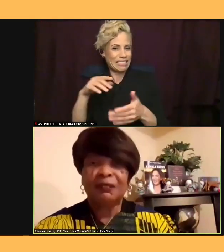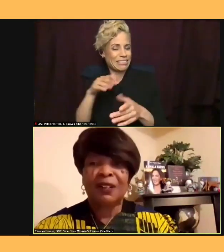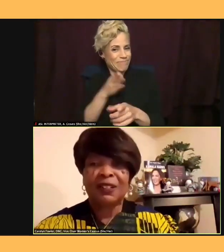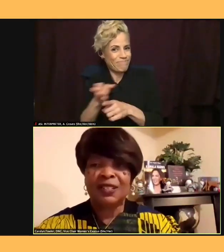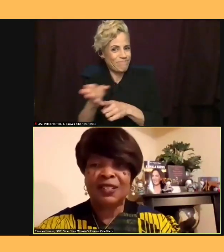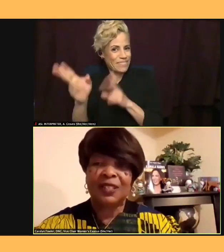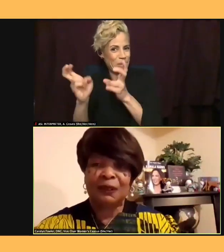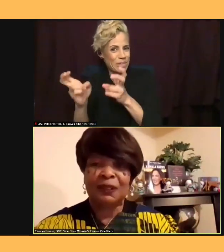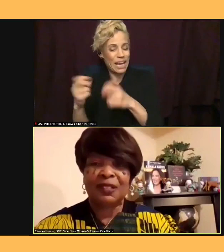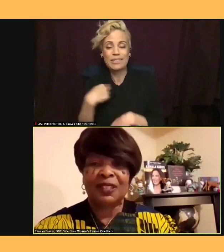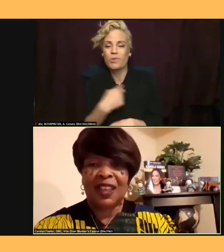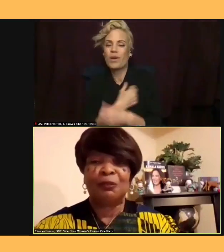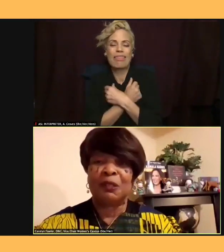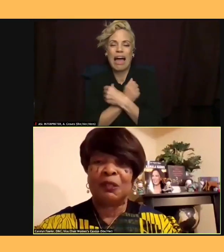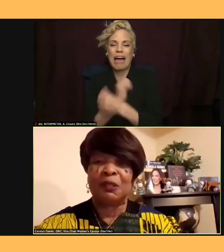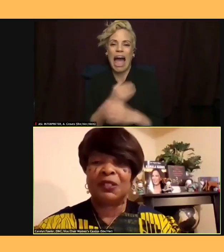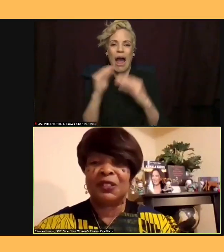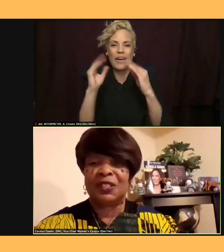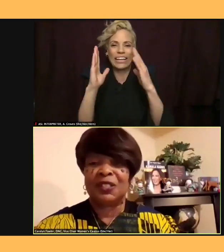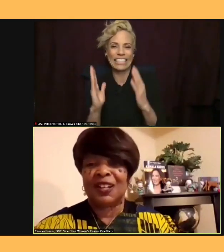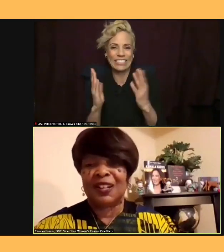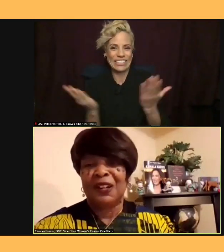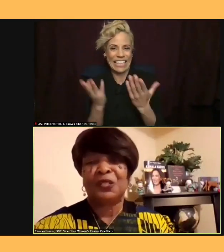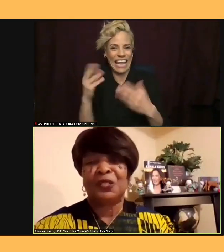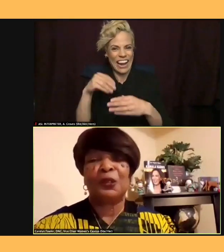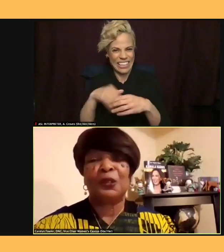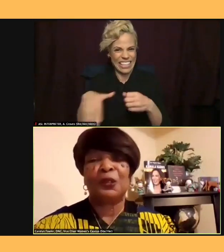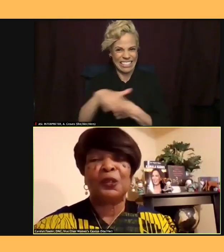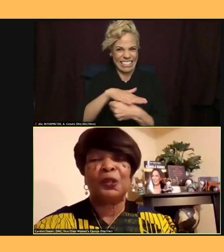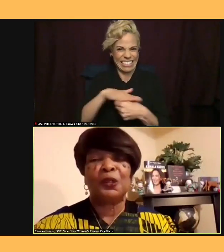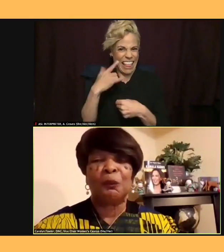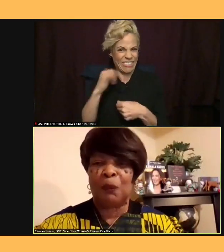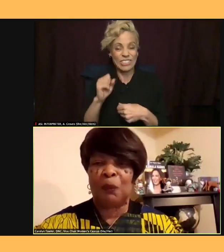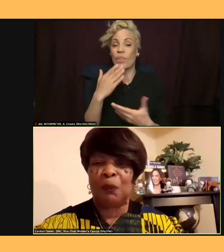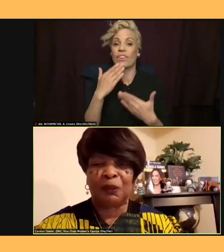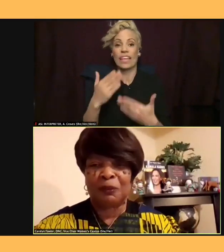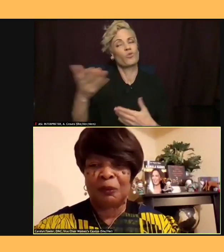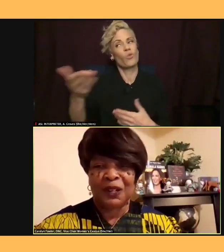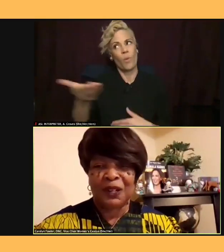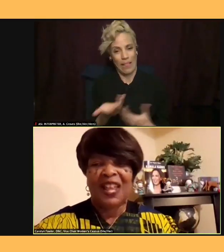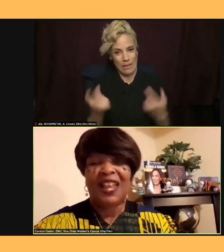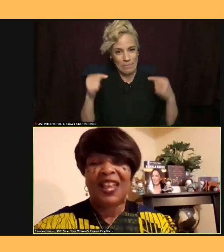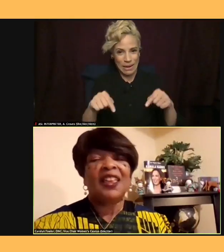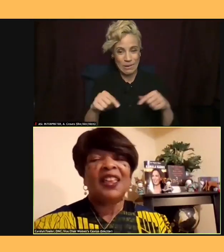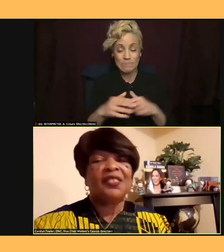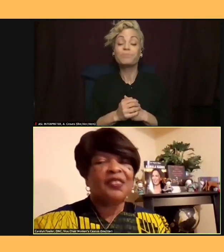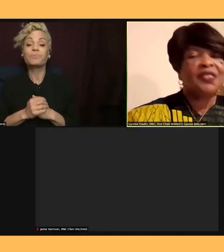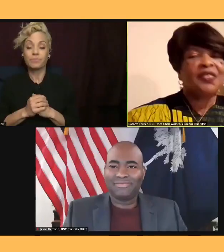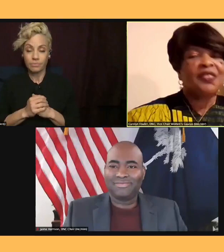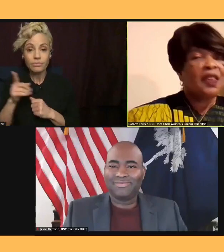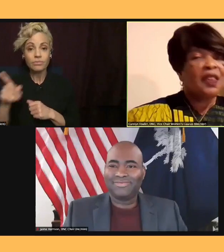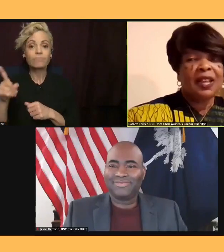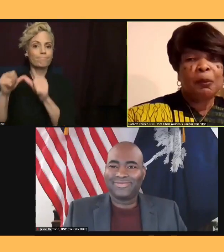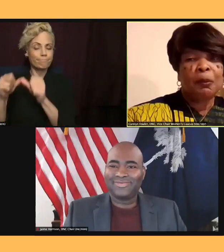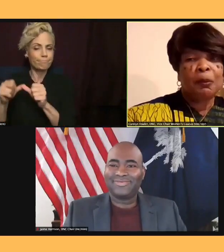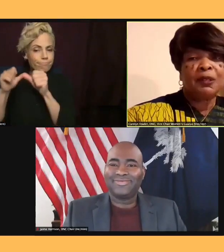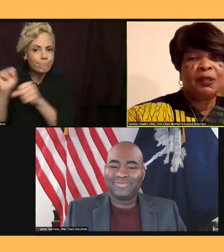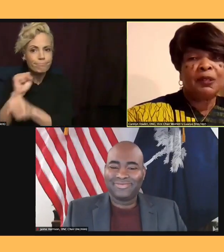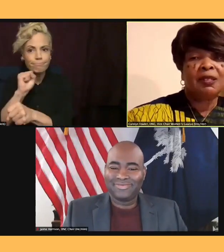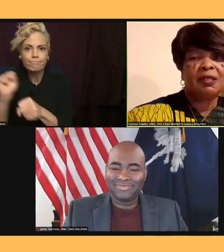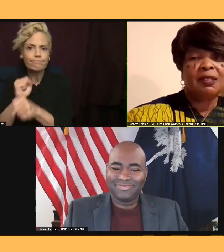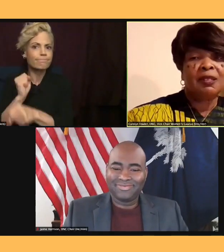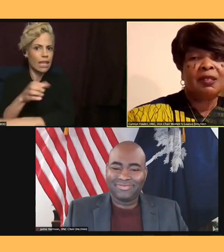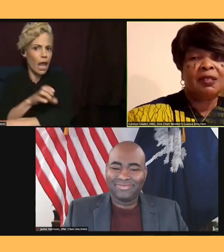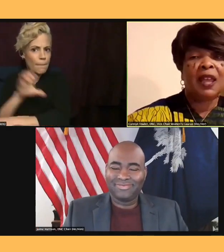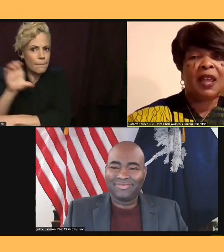California, Mr. Chair, so you're more than welcome to be here. He then worked to help empower disadvantaged kids to attend college.